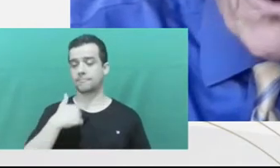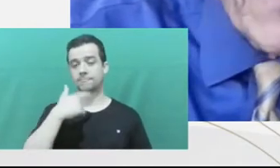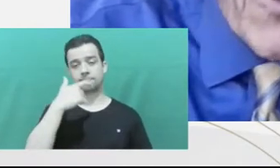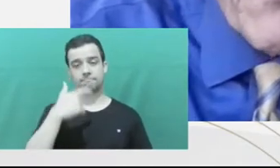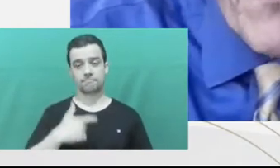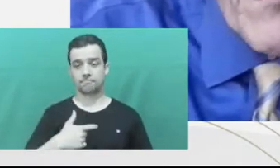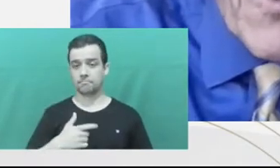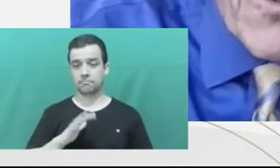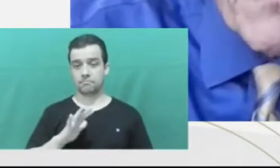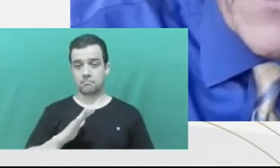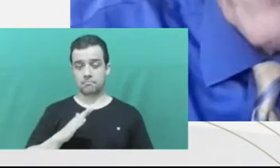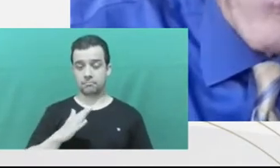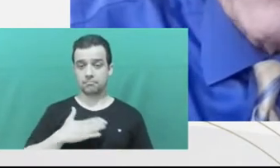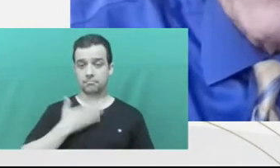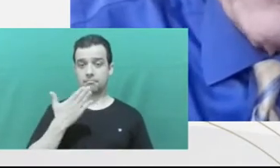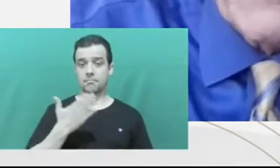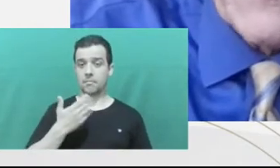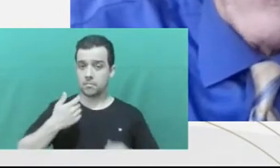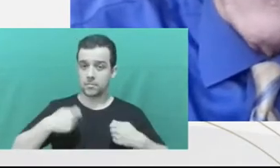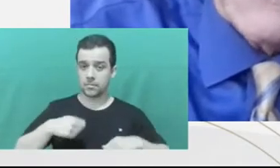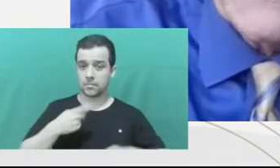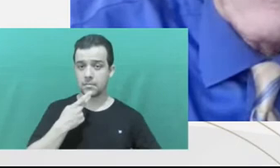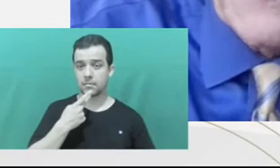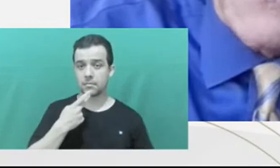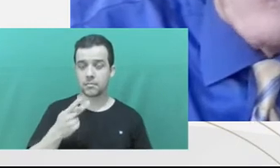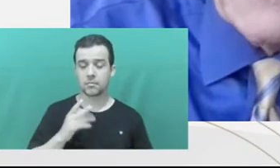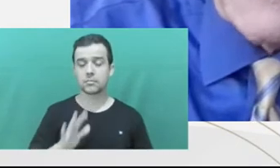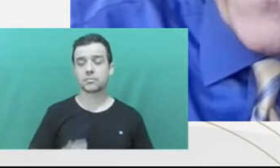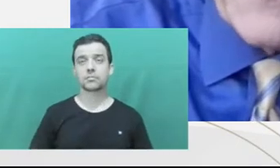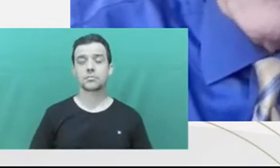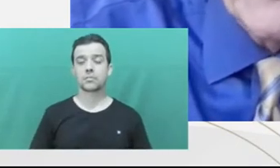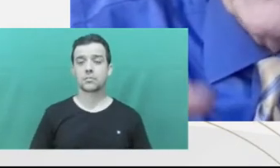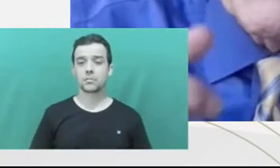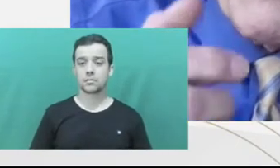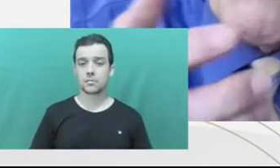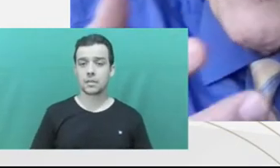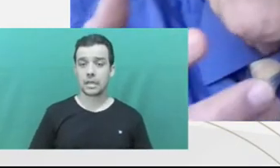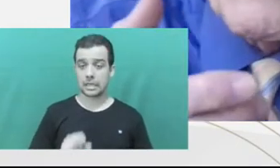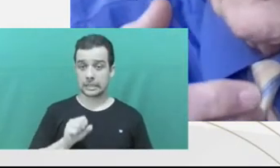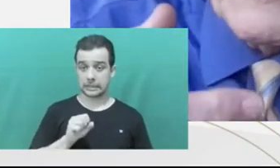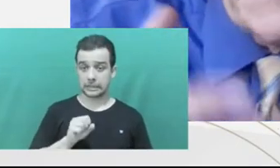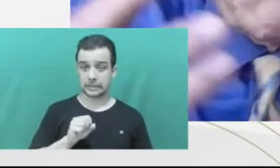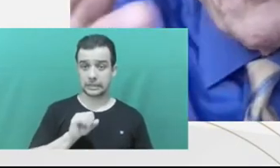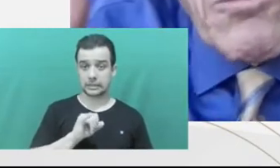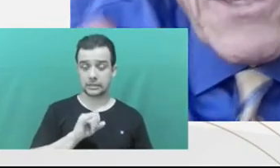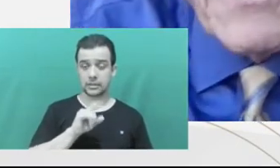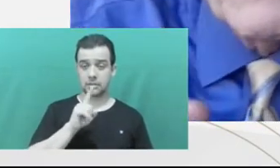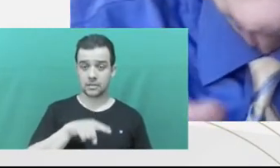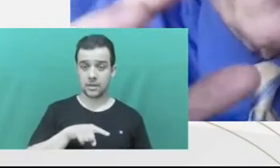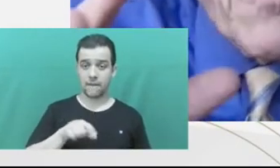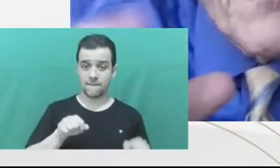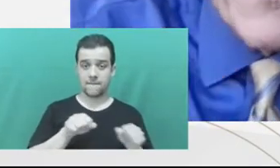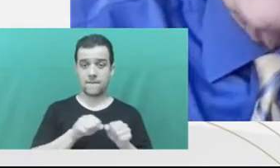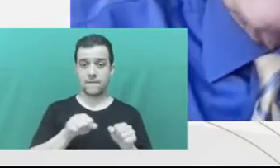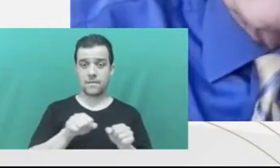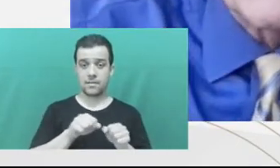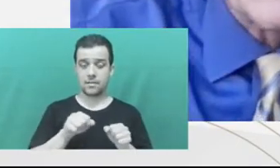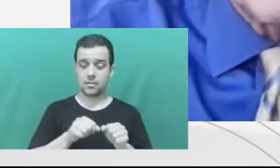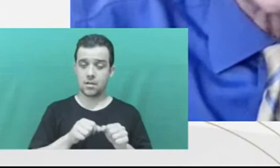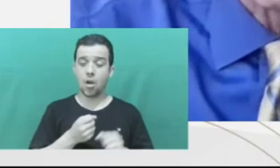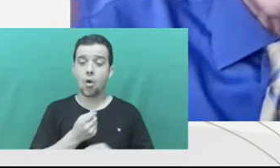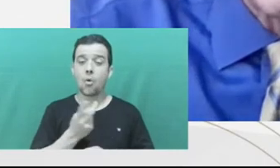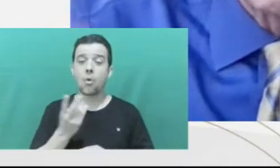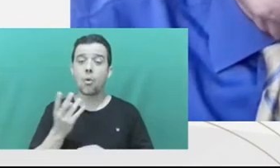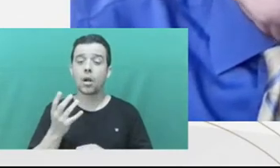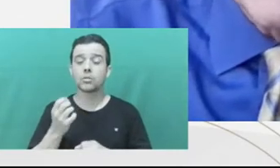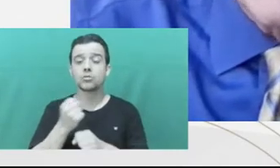system, where we don't, for the most part, have guidelines like these, defendants who are offered a plea, if you plead guilty, I'll give you five years.